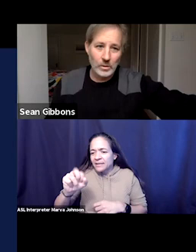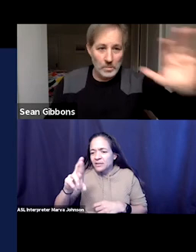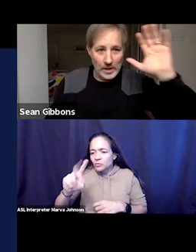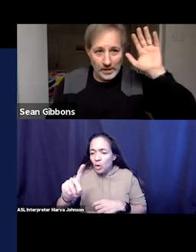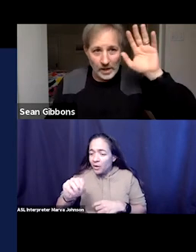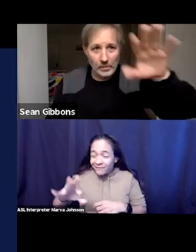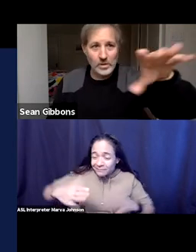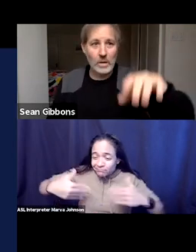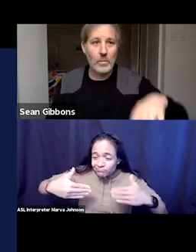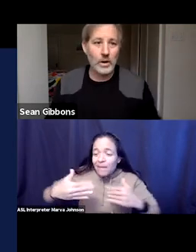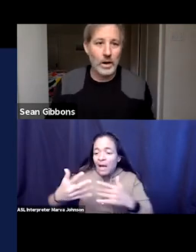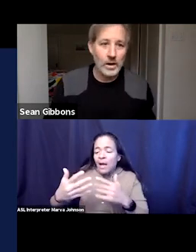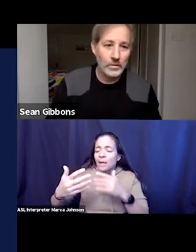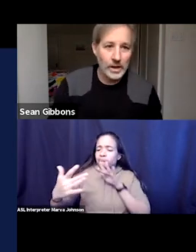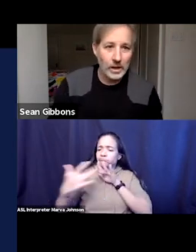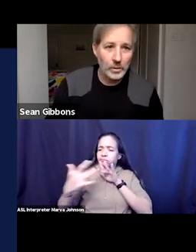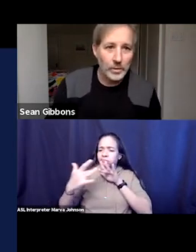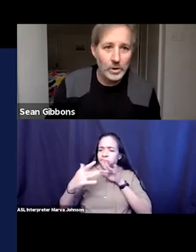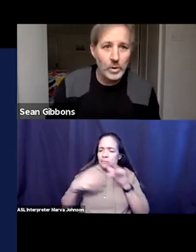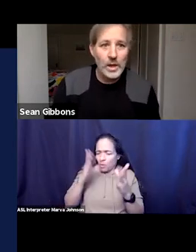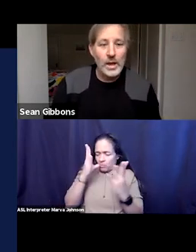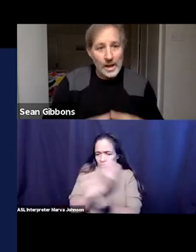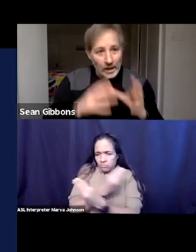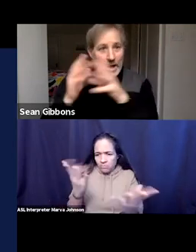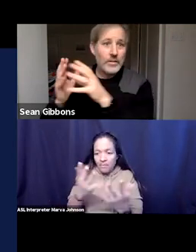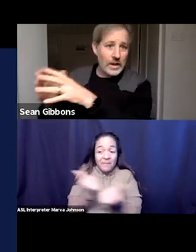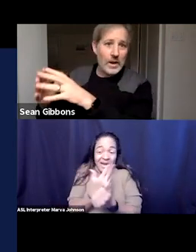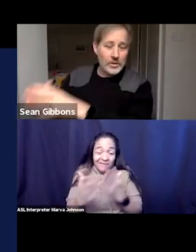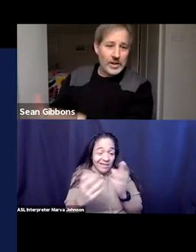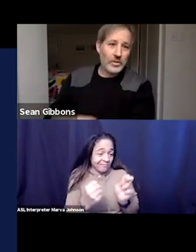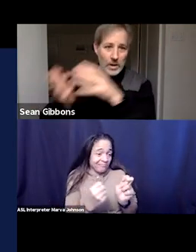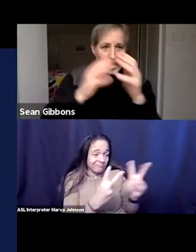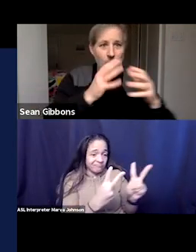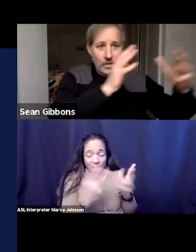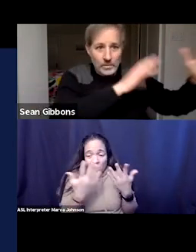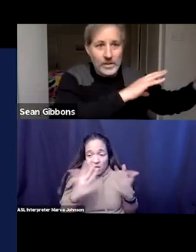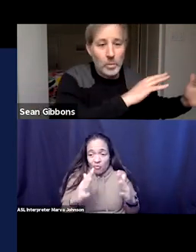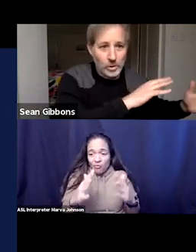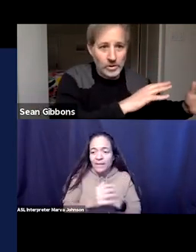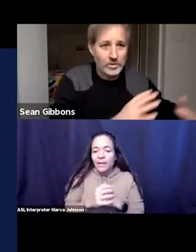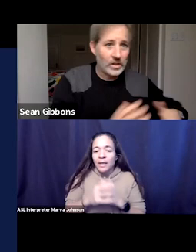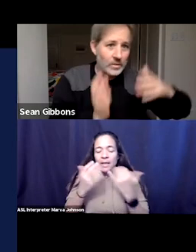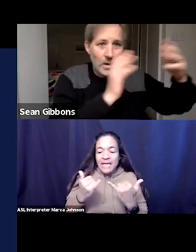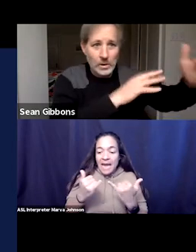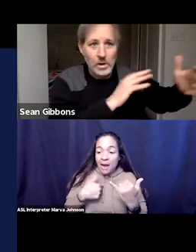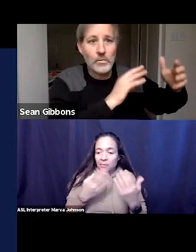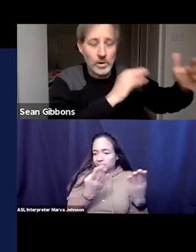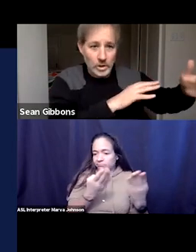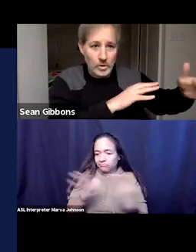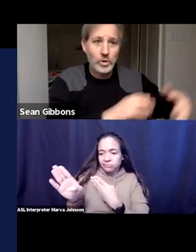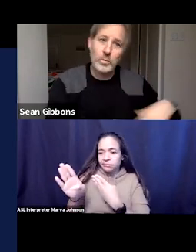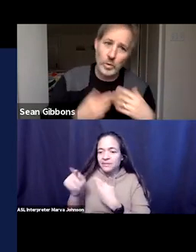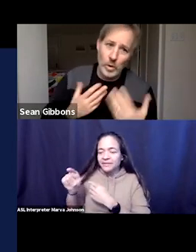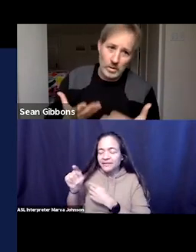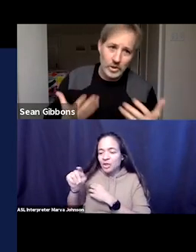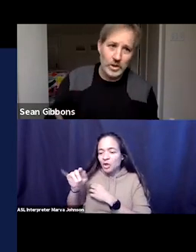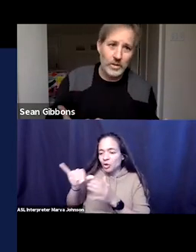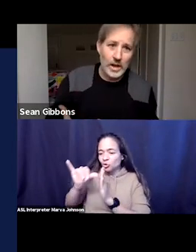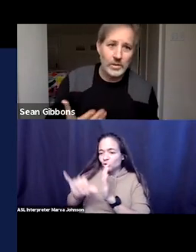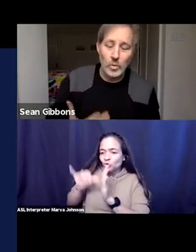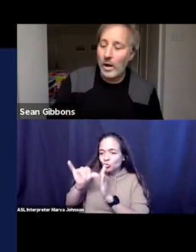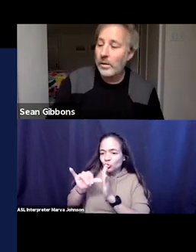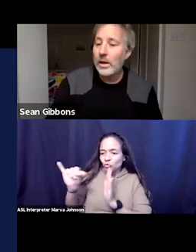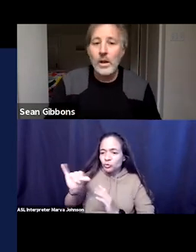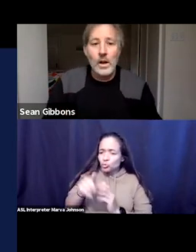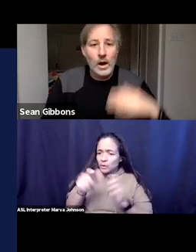everything that we made together is up online and available for you and a lot of it now is actually migrated the v portions of stuff it's migrated over onto youtube so you're welcome to